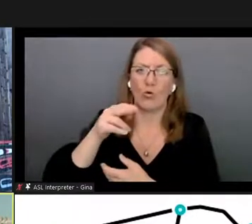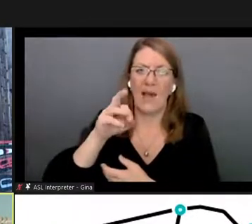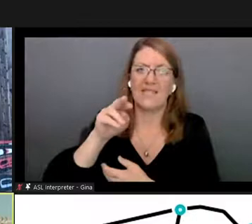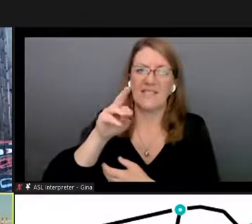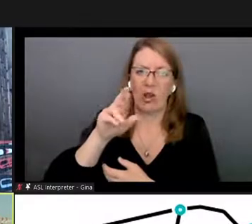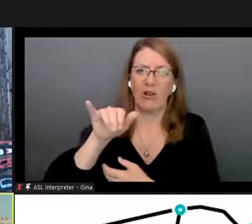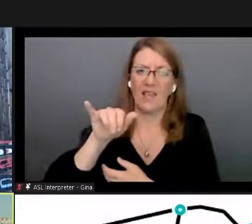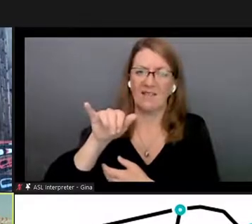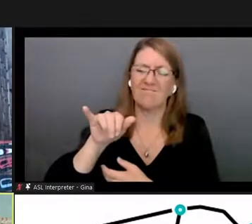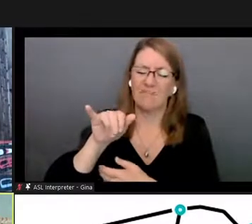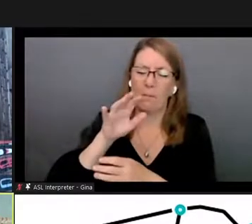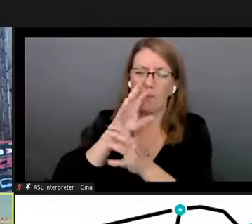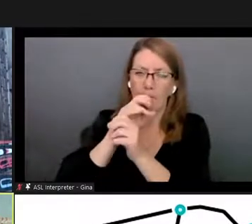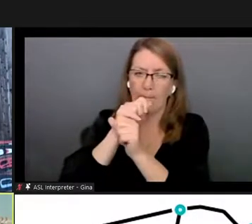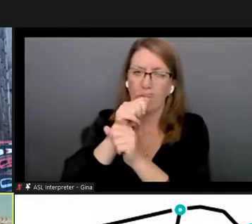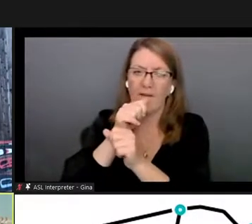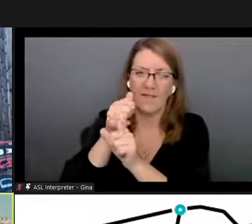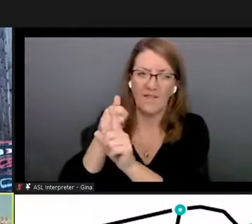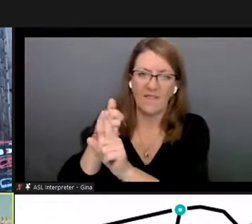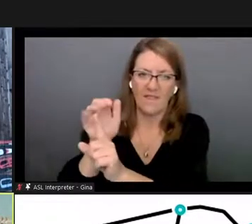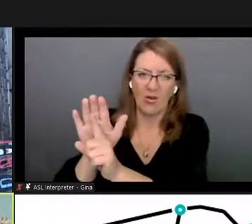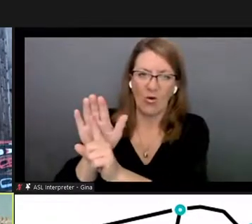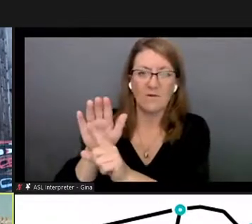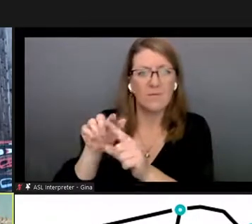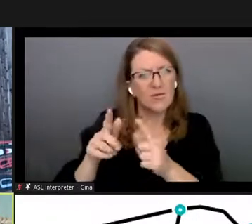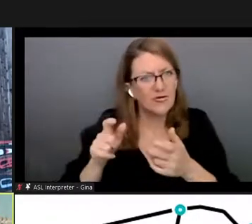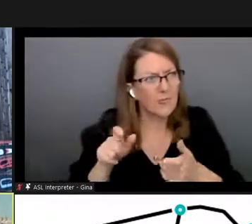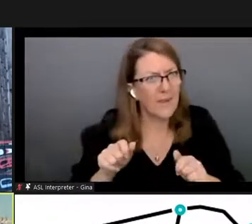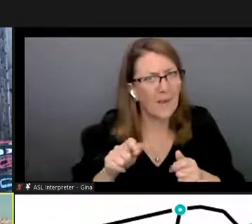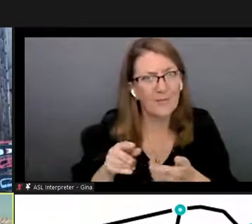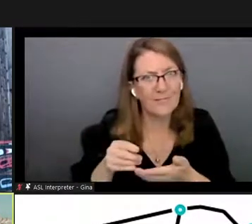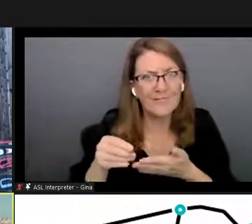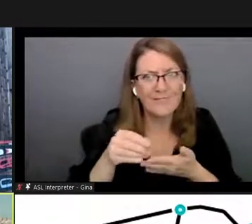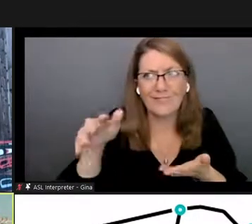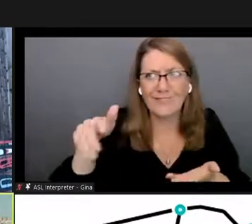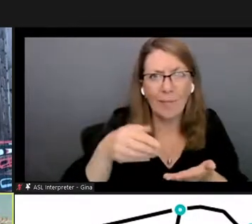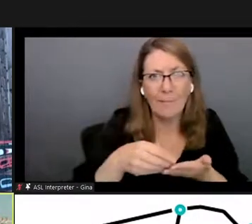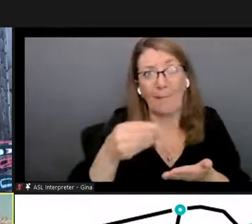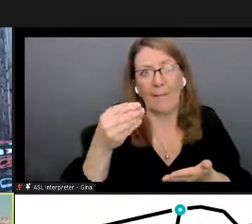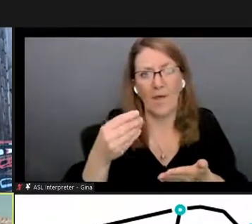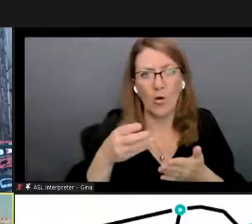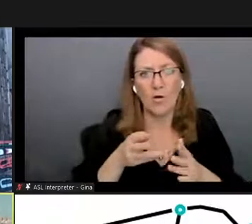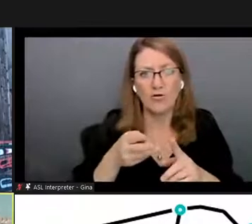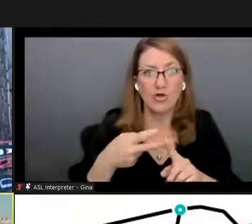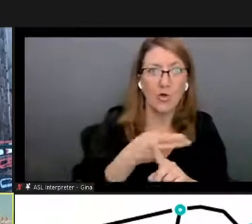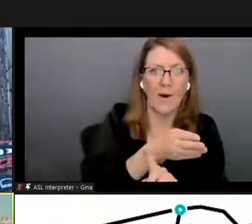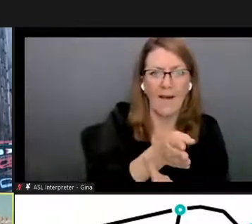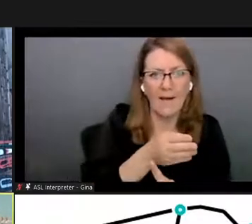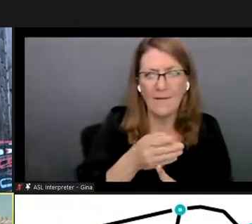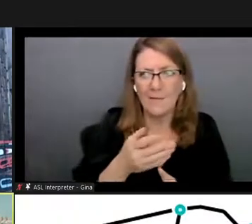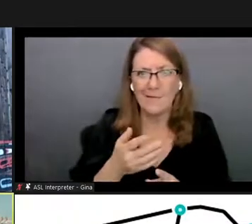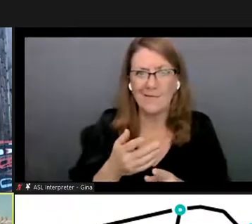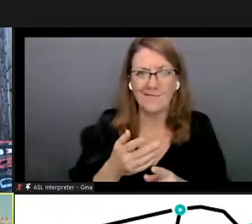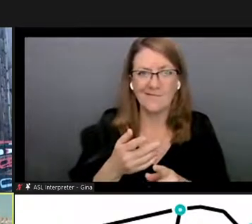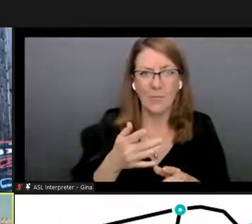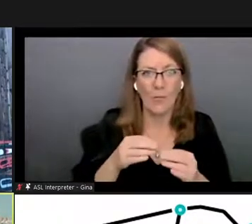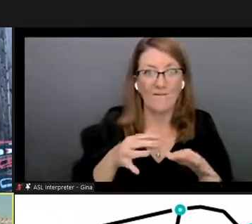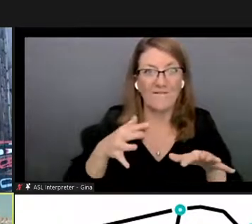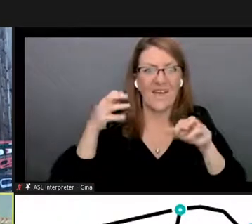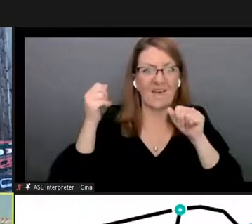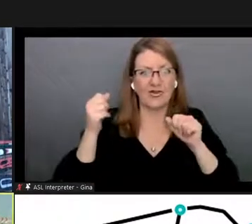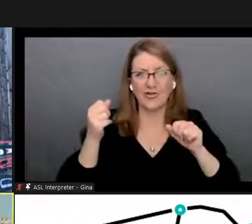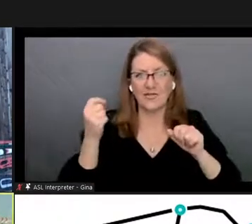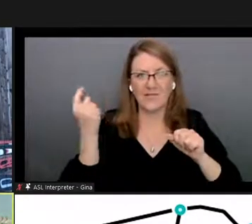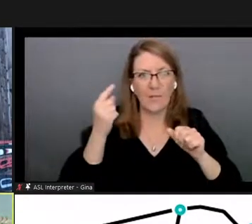yeah it just seems it seems like there ought to be ways to short you know to to shortcut the process or do it faster by you know basically